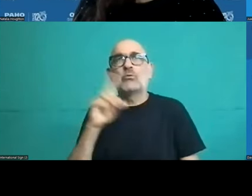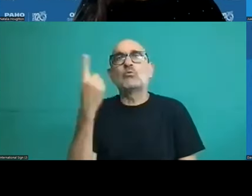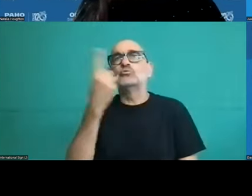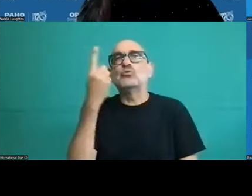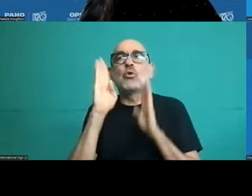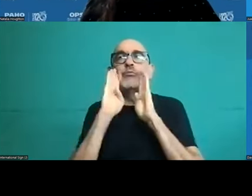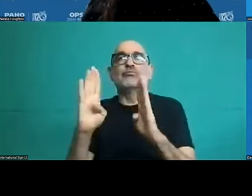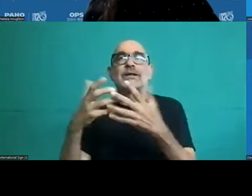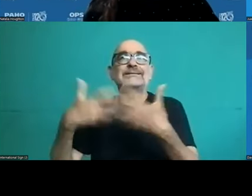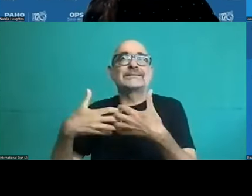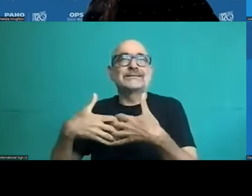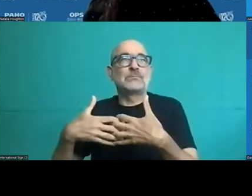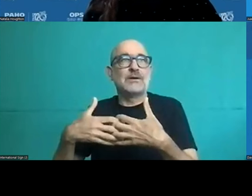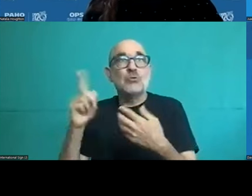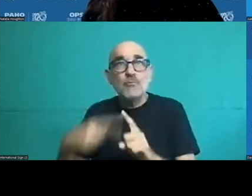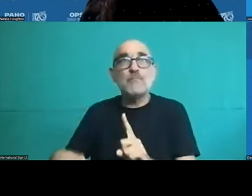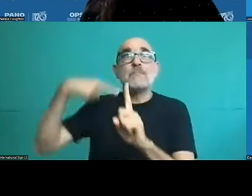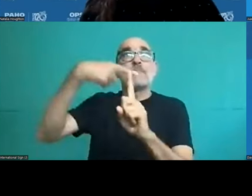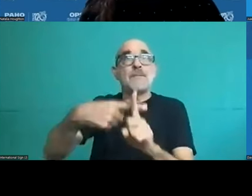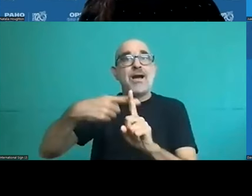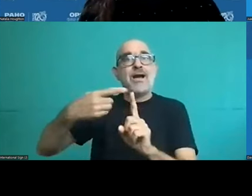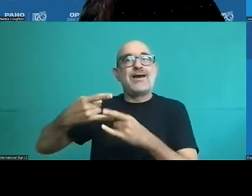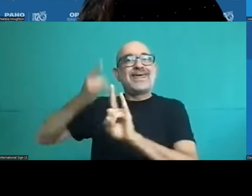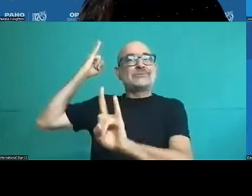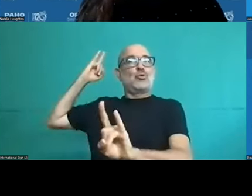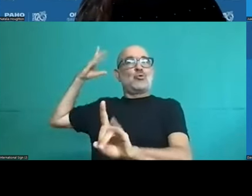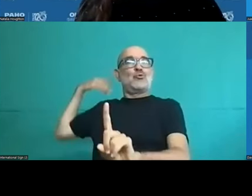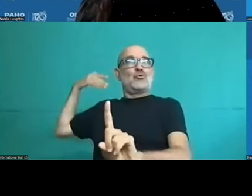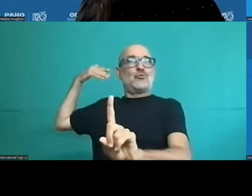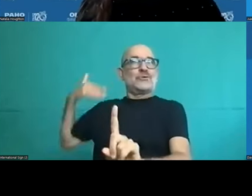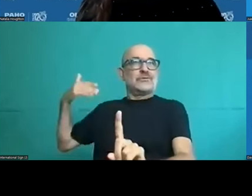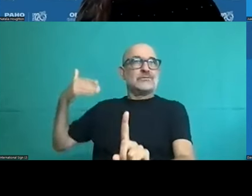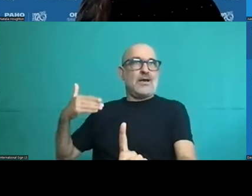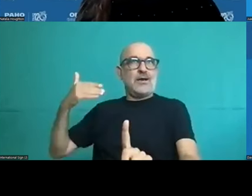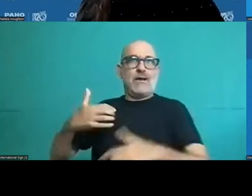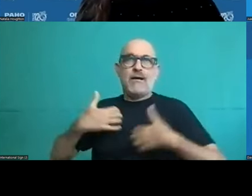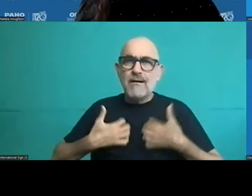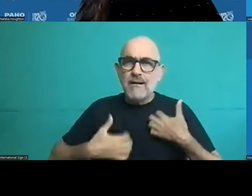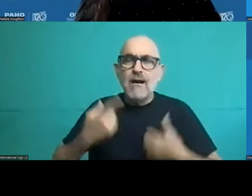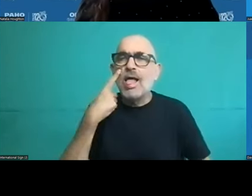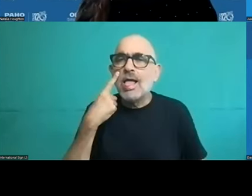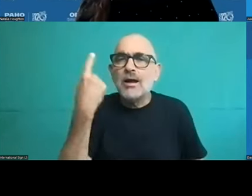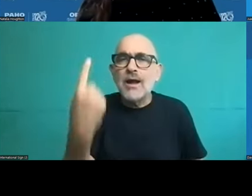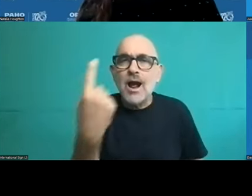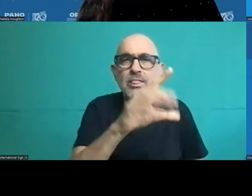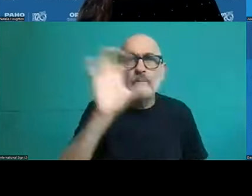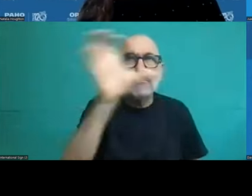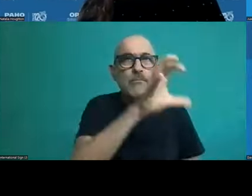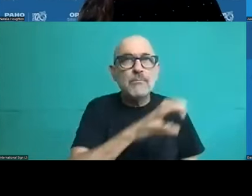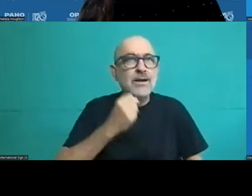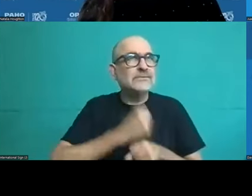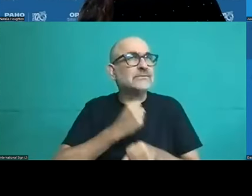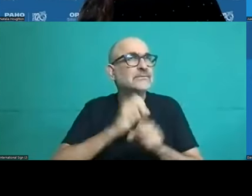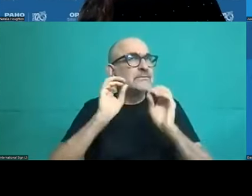where they are. Another meritorious thing is that we have started with three countries that have a very different system,